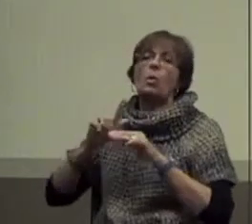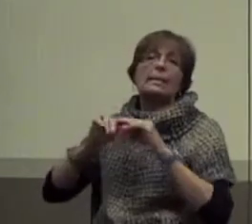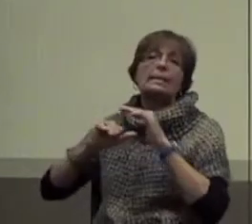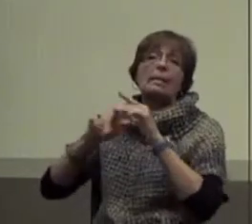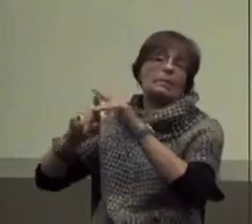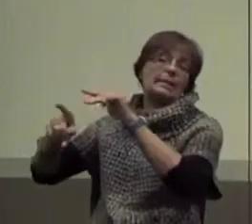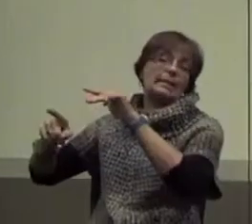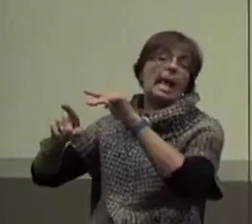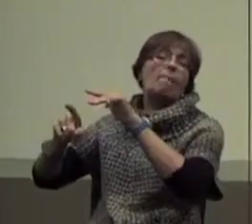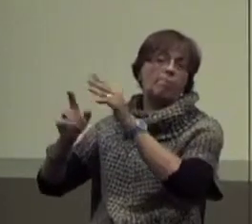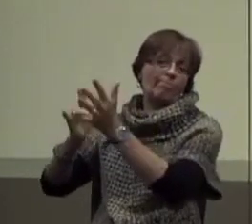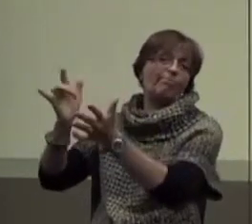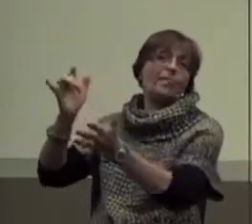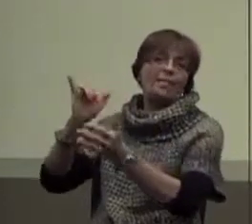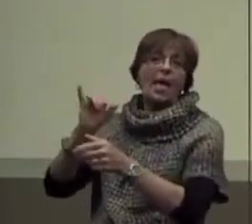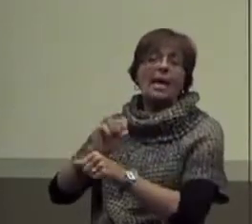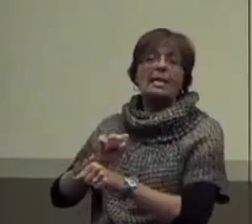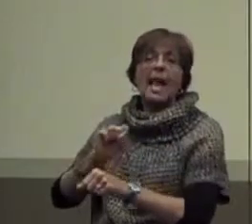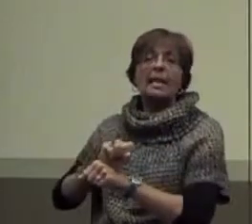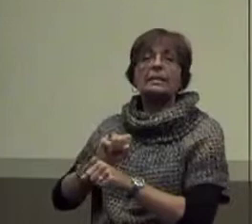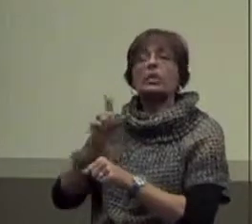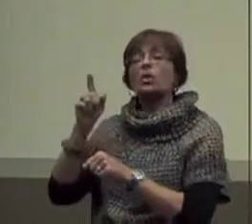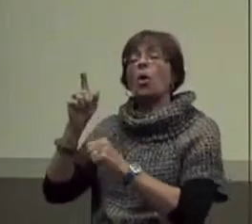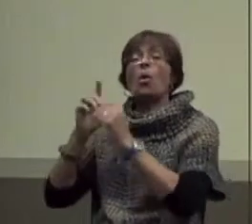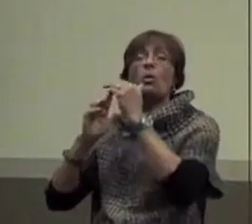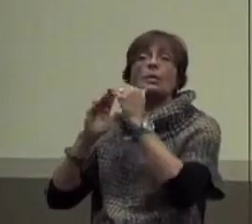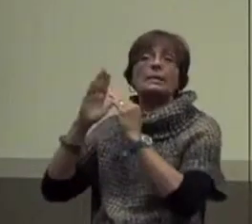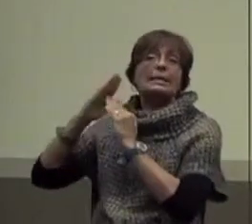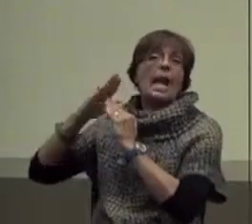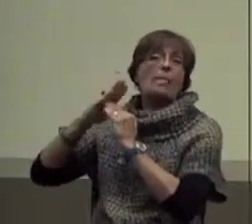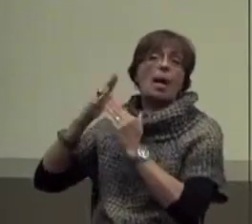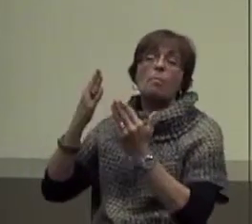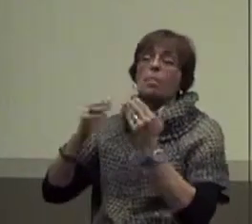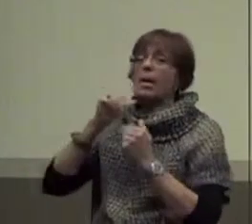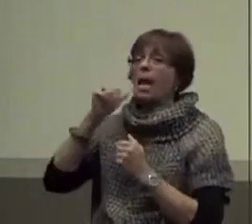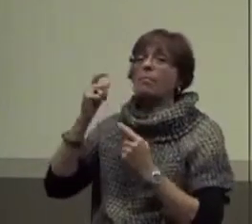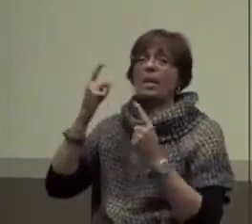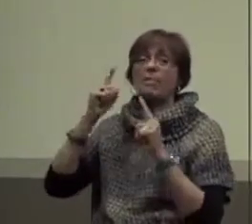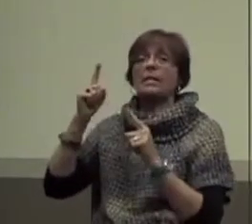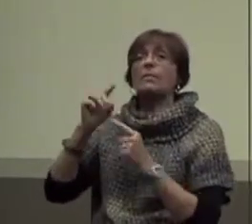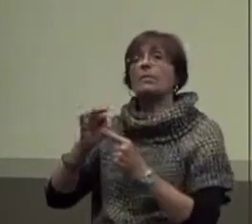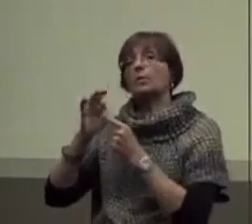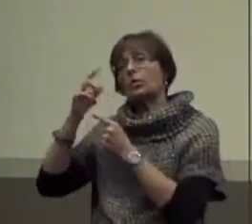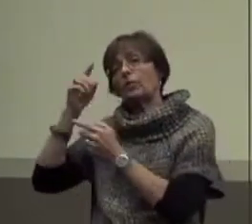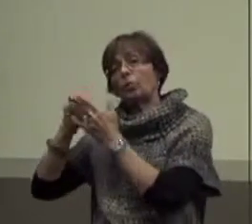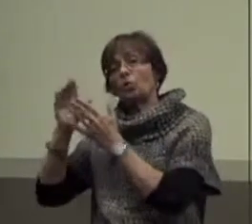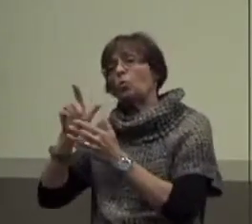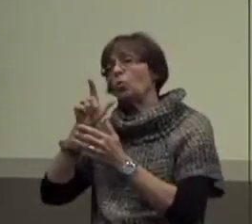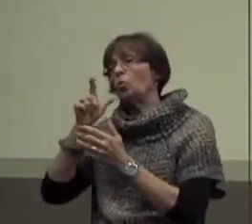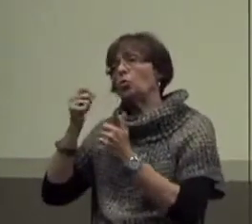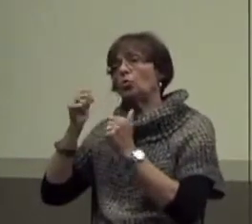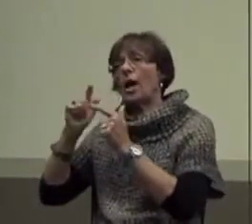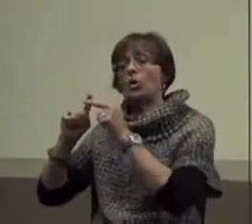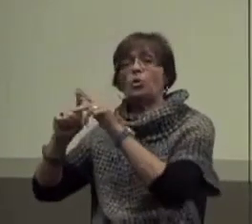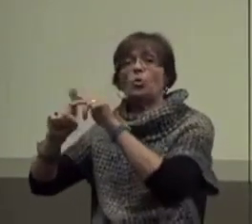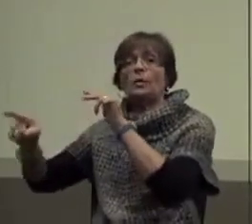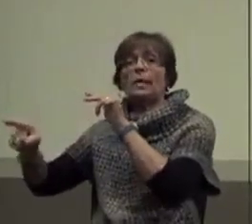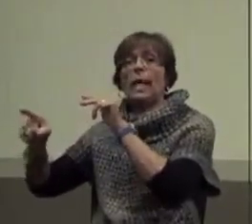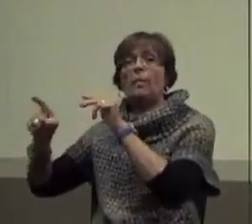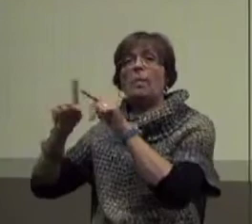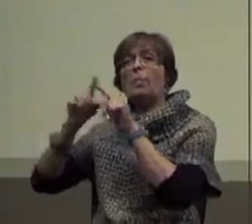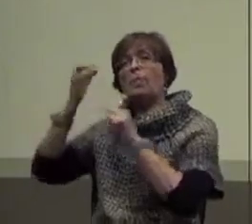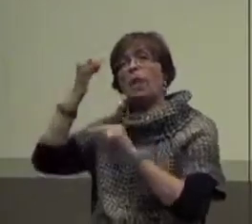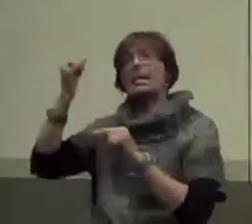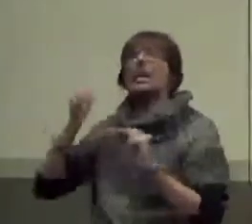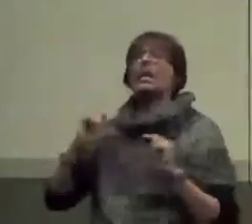essentially escape that task. So, the idea that time out may not be effective, especially for a student that's trying to escape. But the idea of,